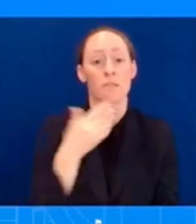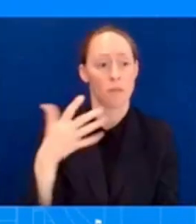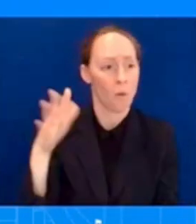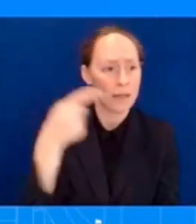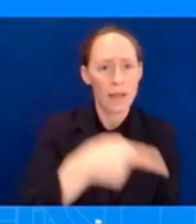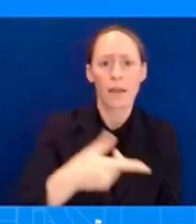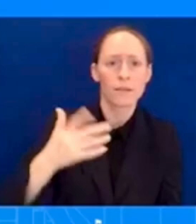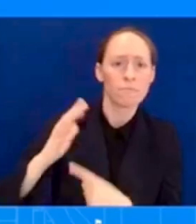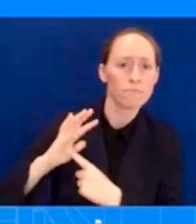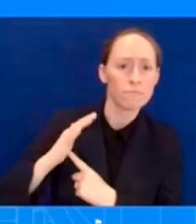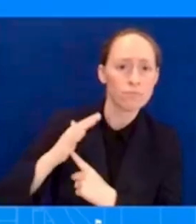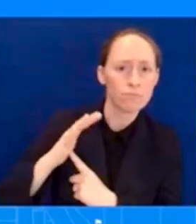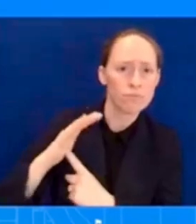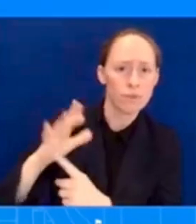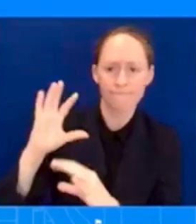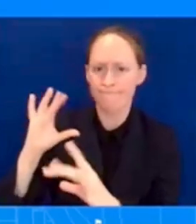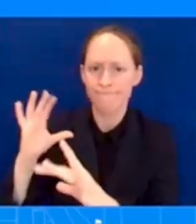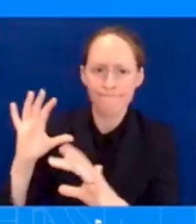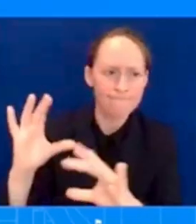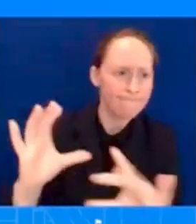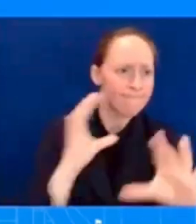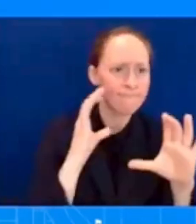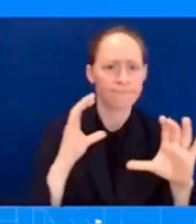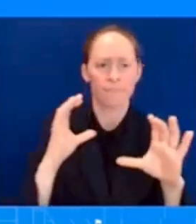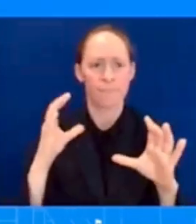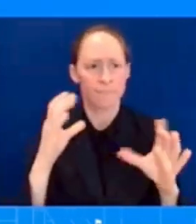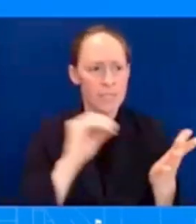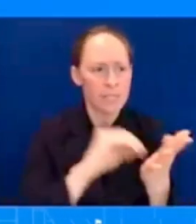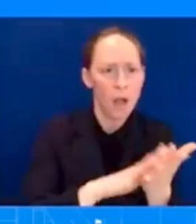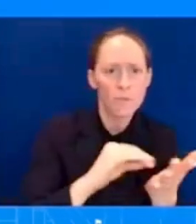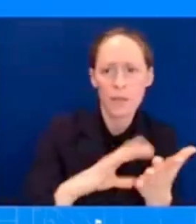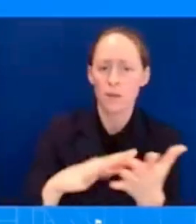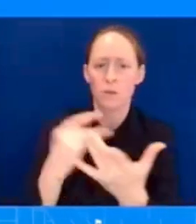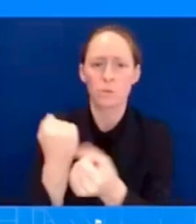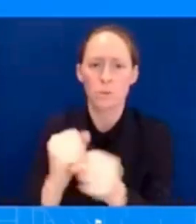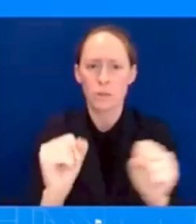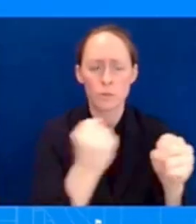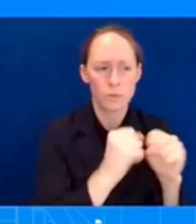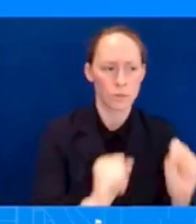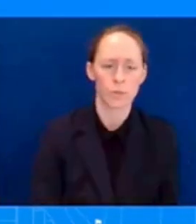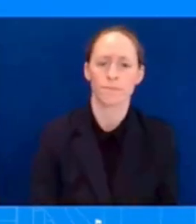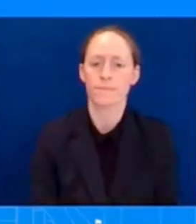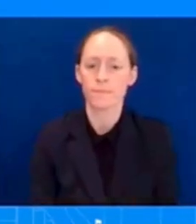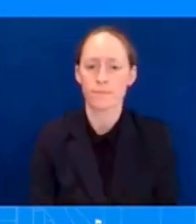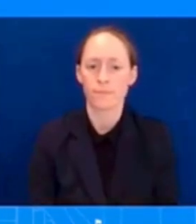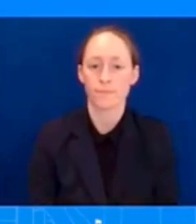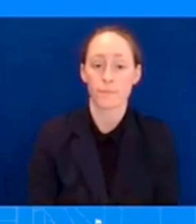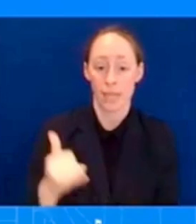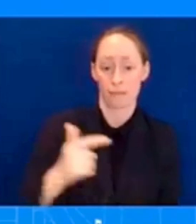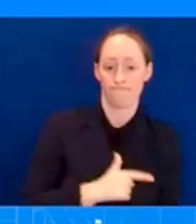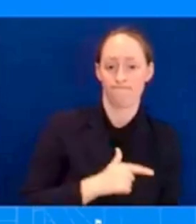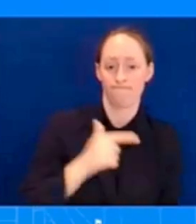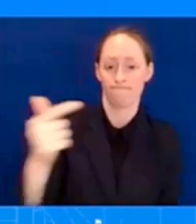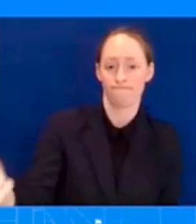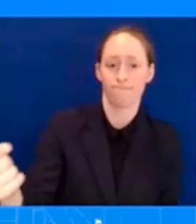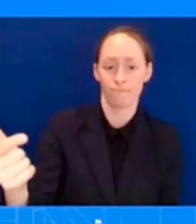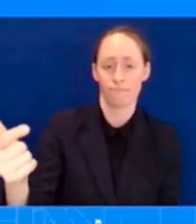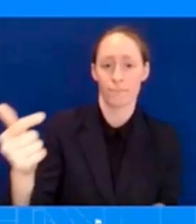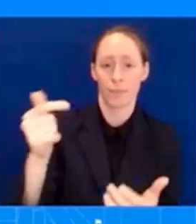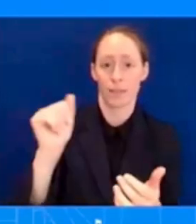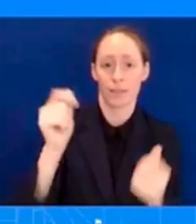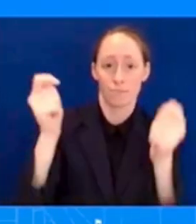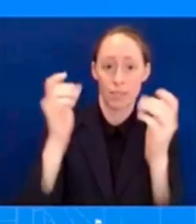provide an update regarding the federal response deanne over to you thank you for joining us yeah